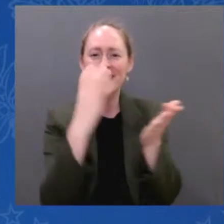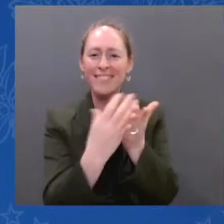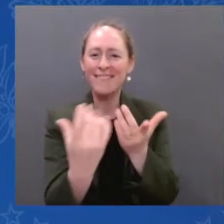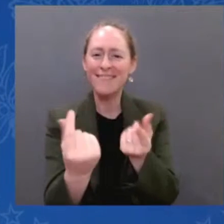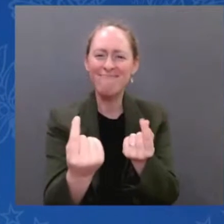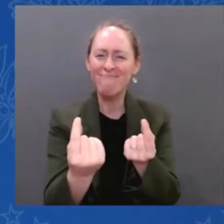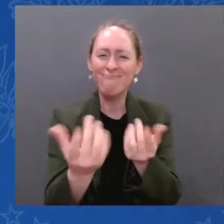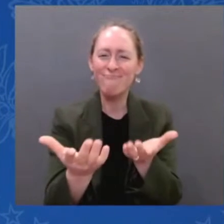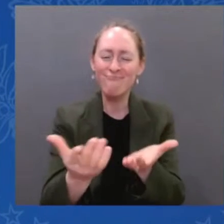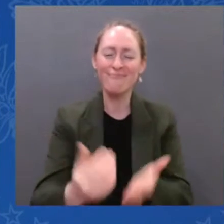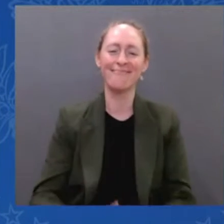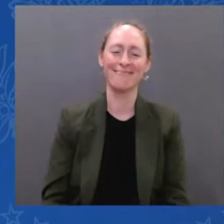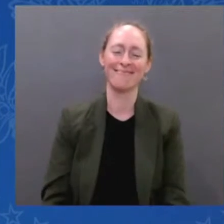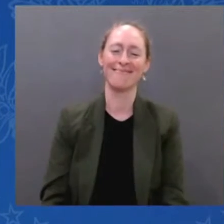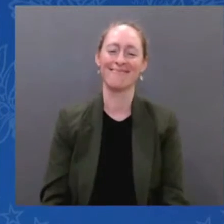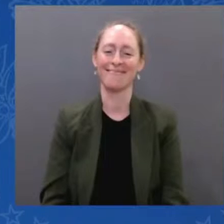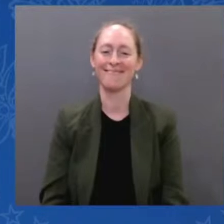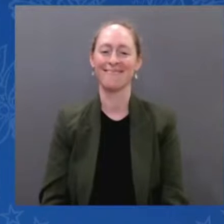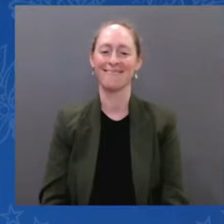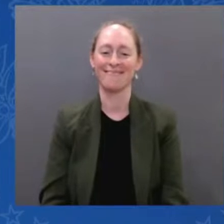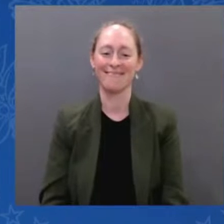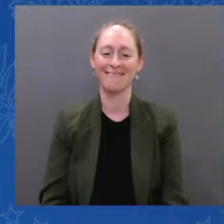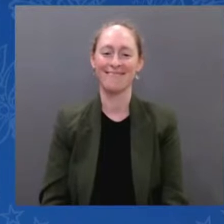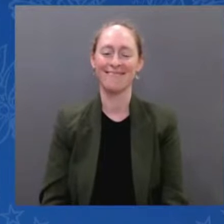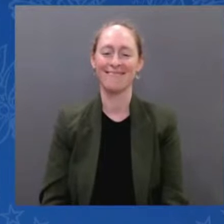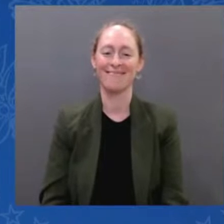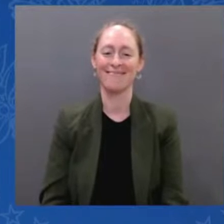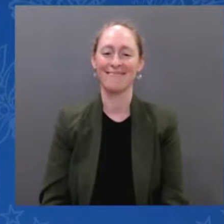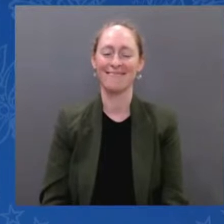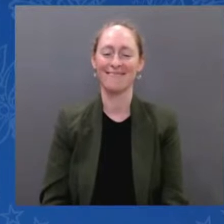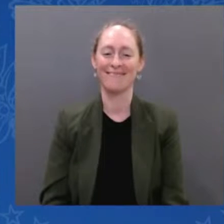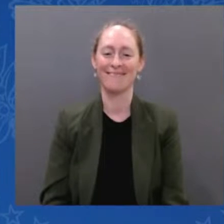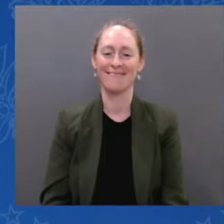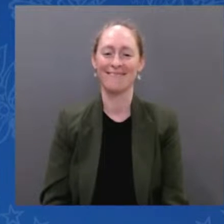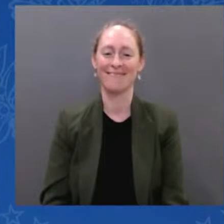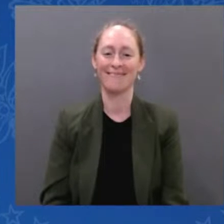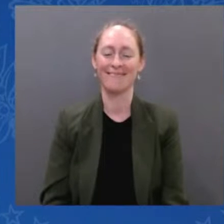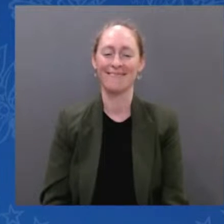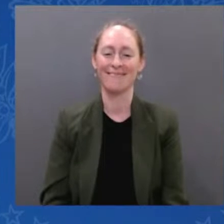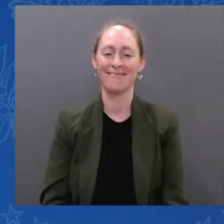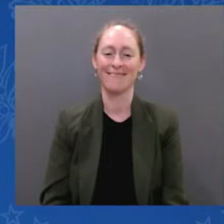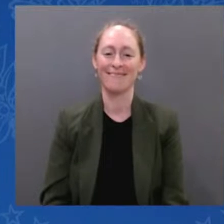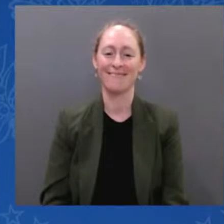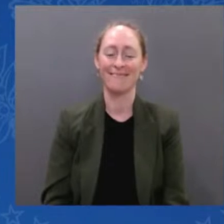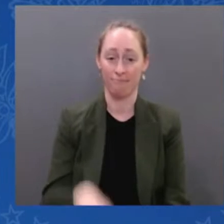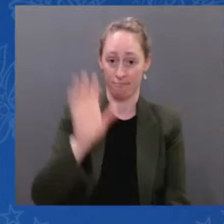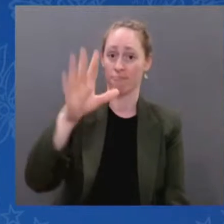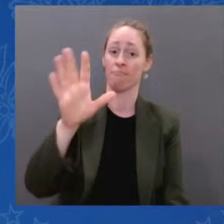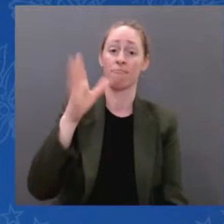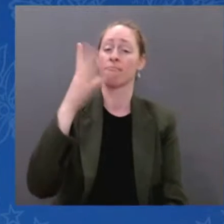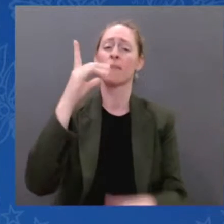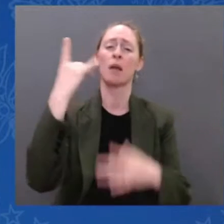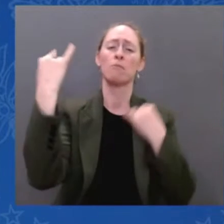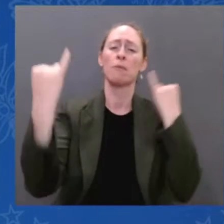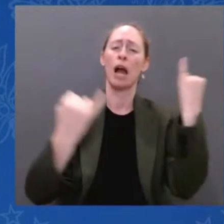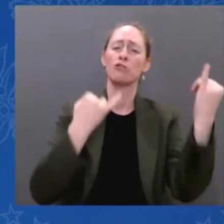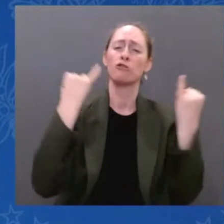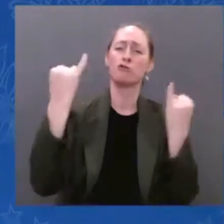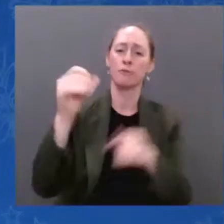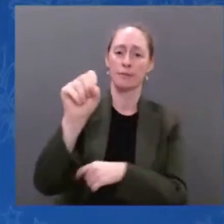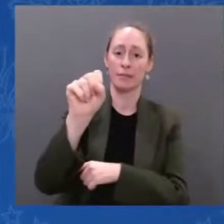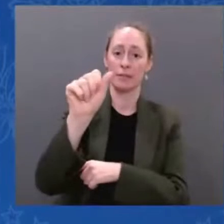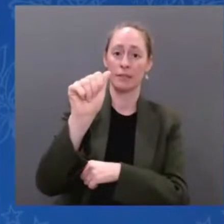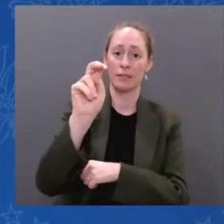grain of sand on the tip of your finger at arm's length, that